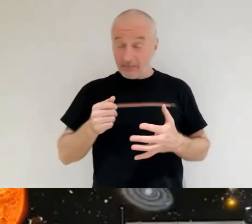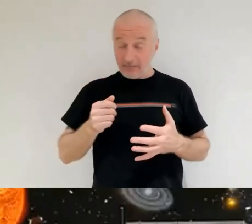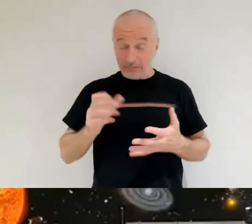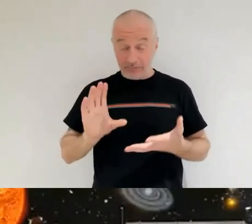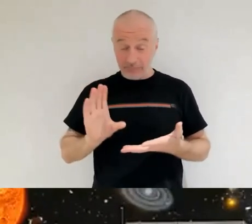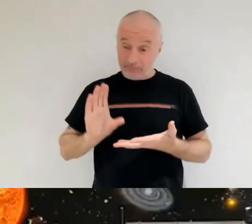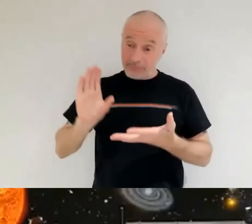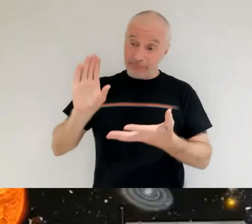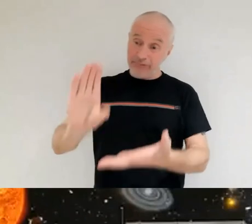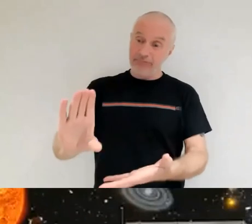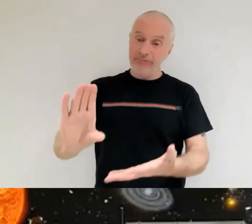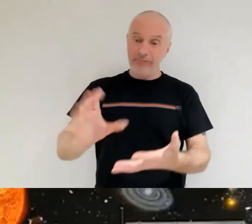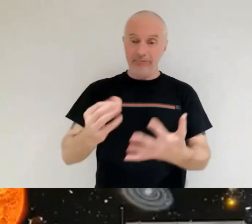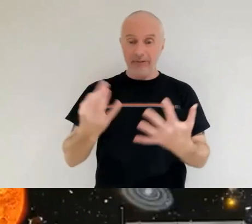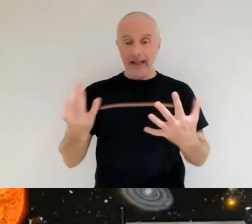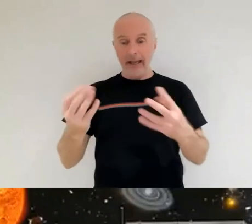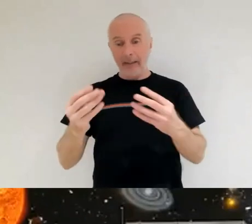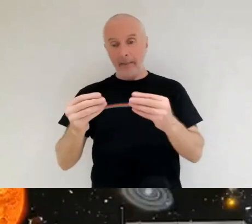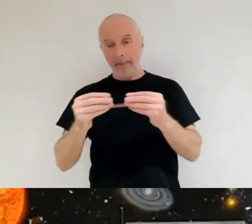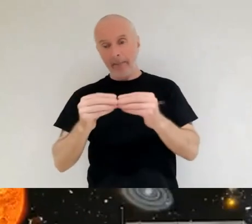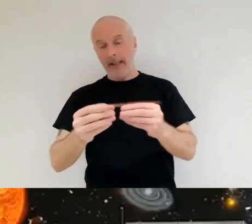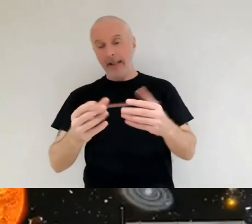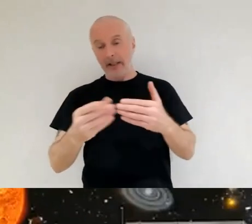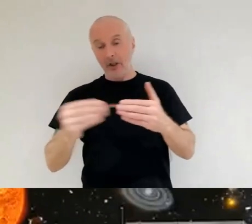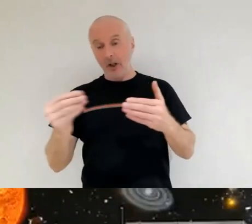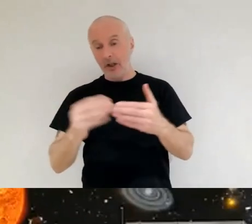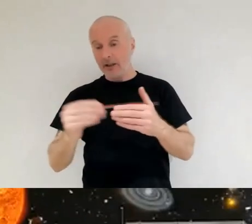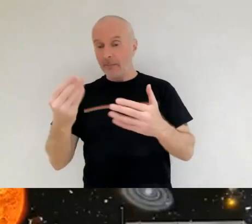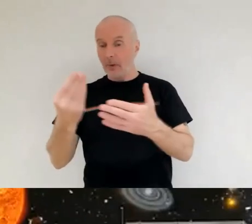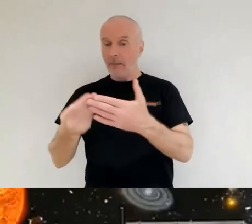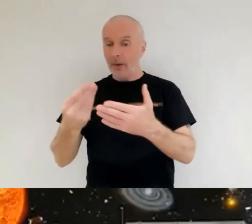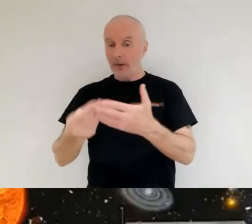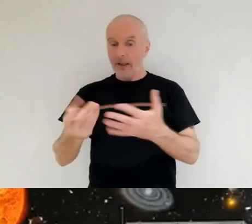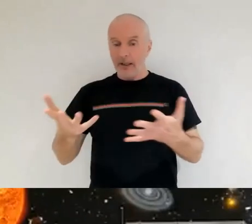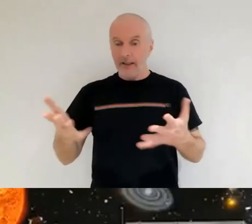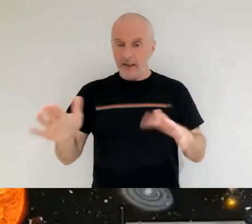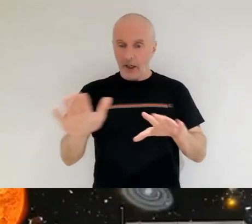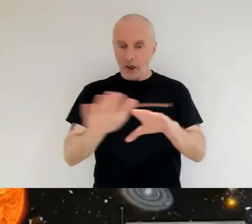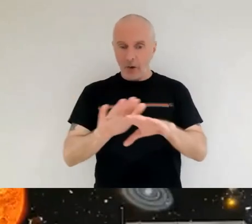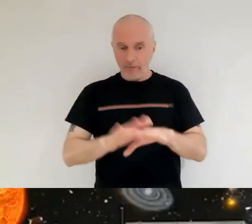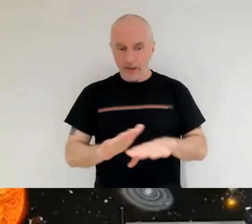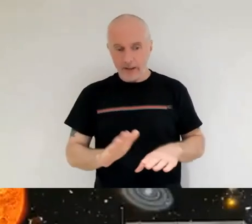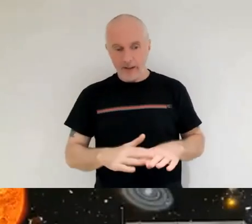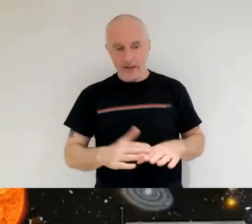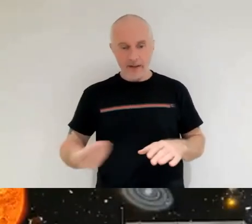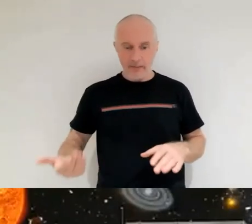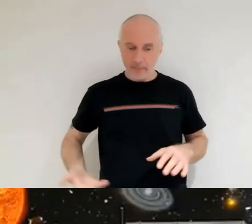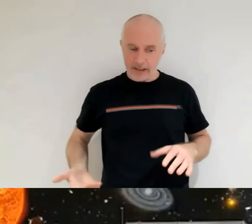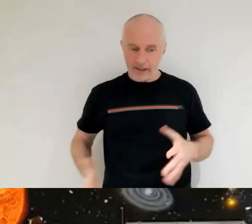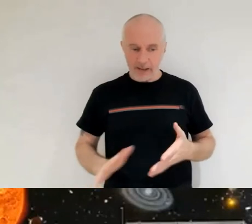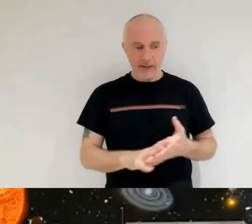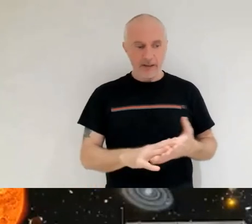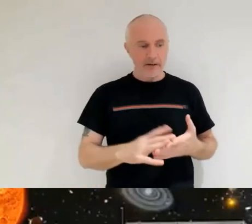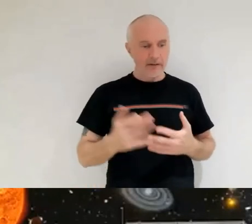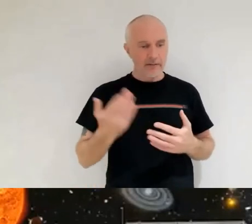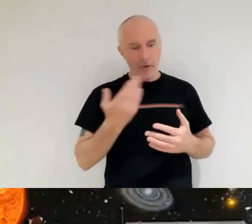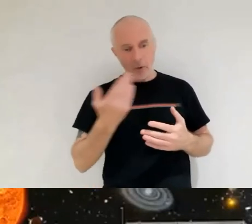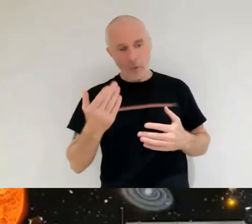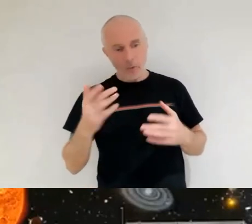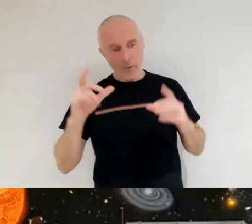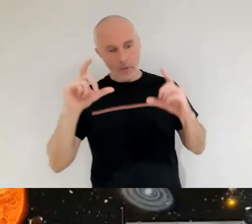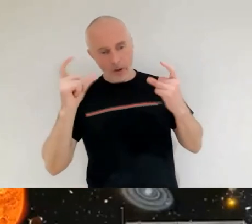that money is going back into businesses it's going back into educational establishments it's going on salaries